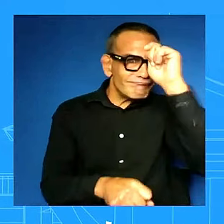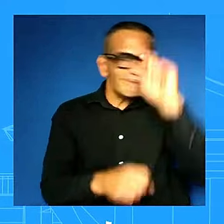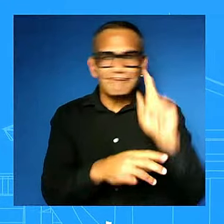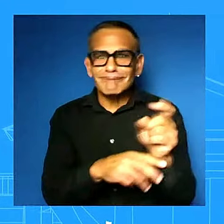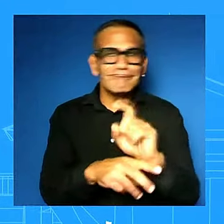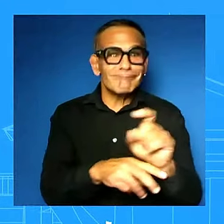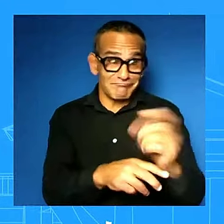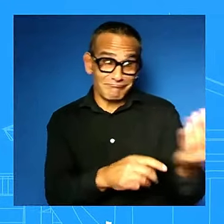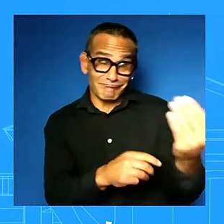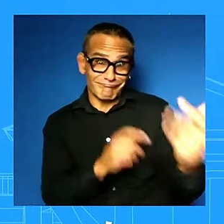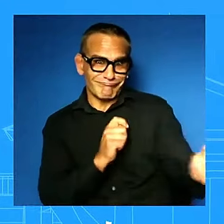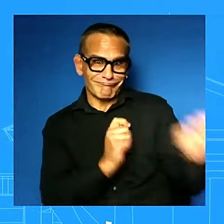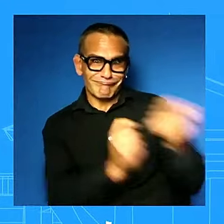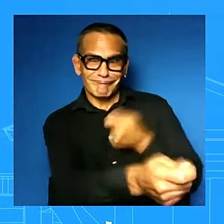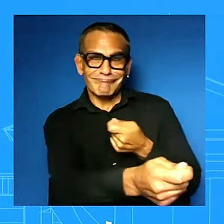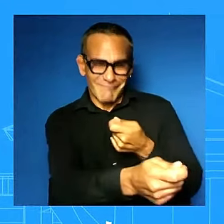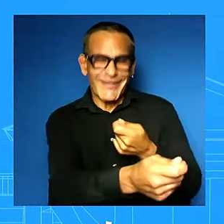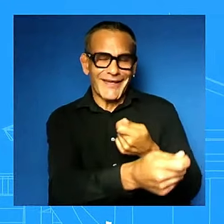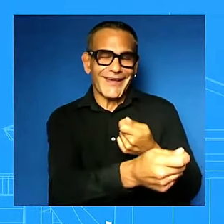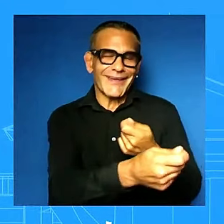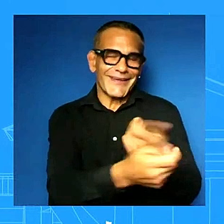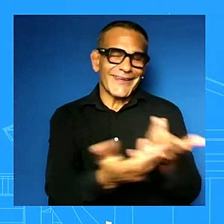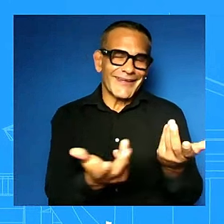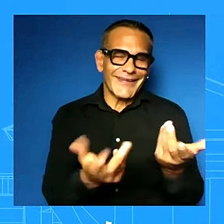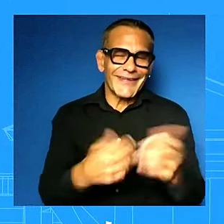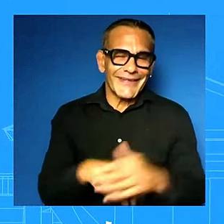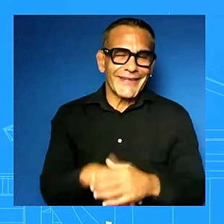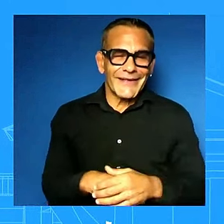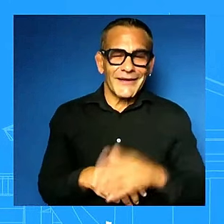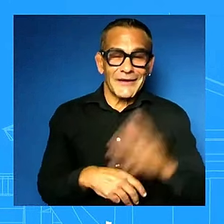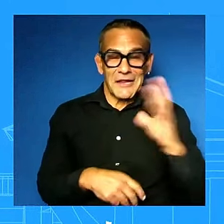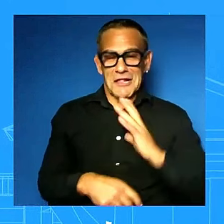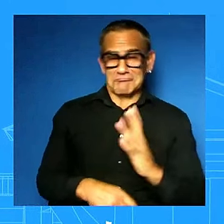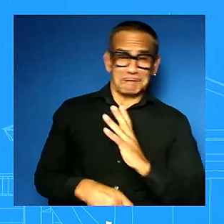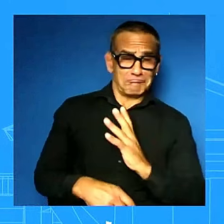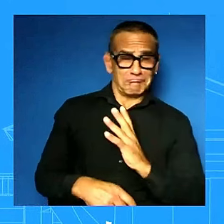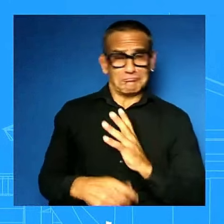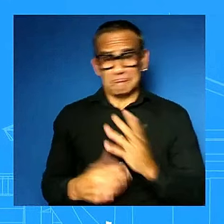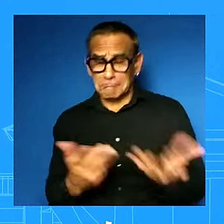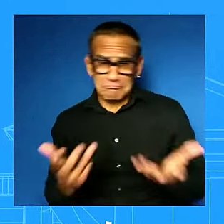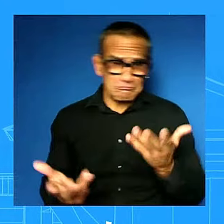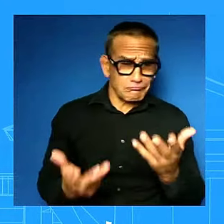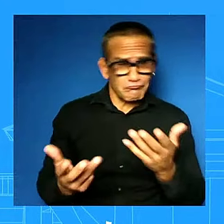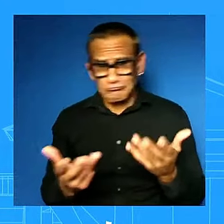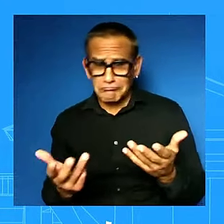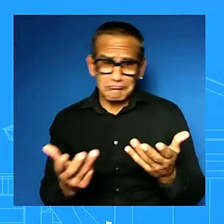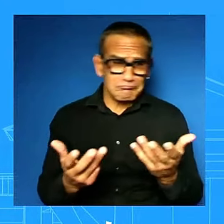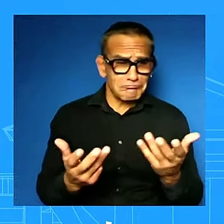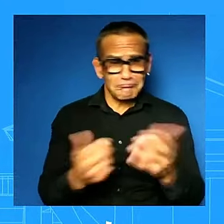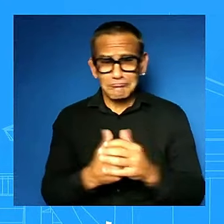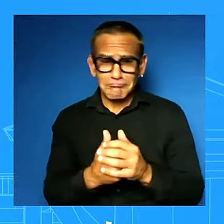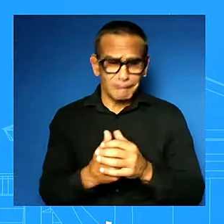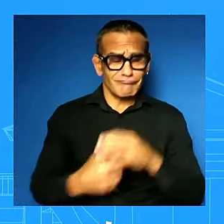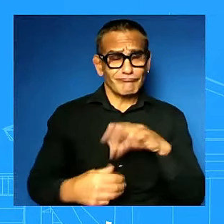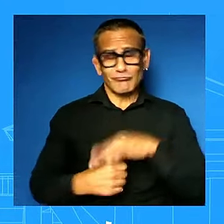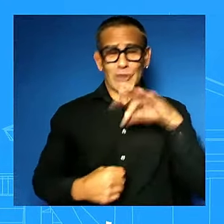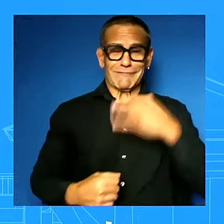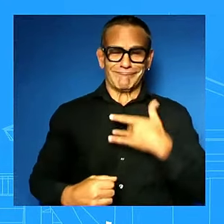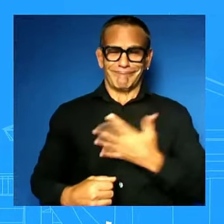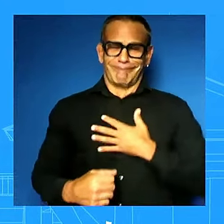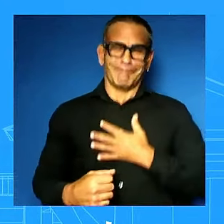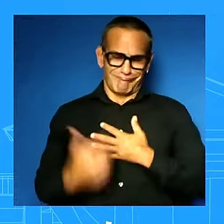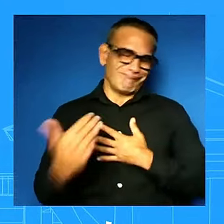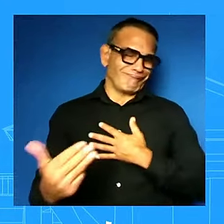and in return the man said uh that uh in the same spirit uh the president should put on his trump cap